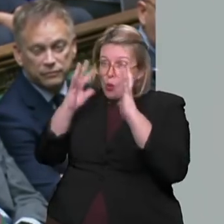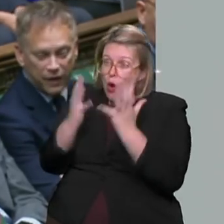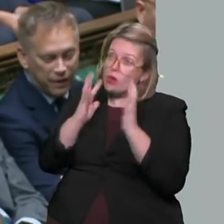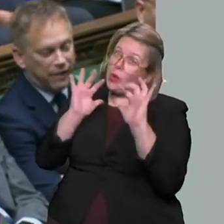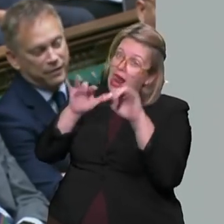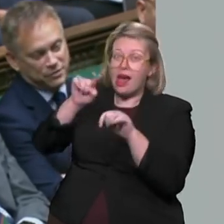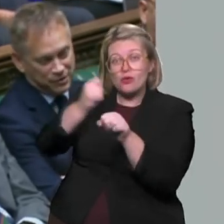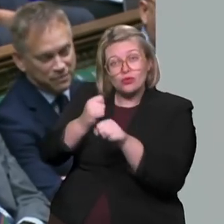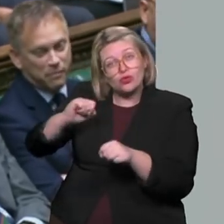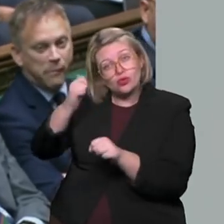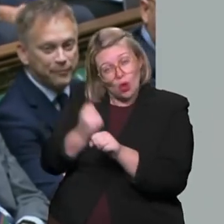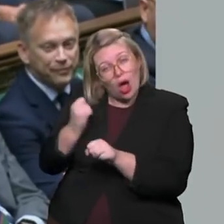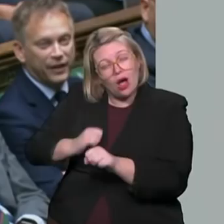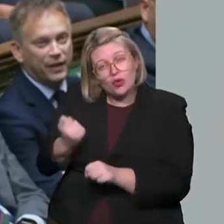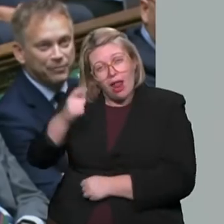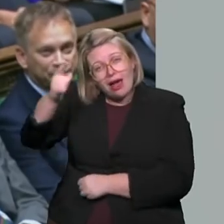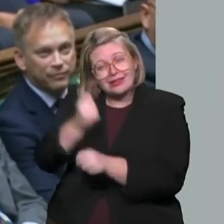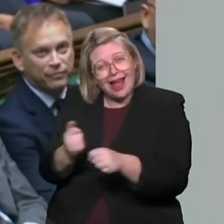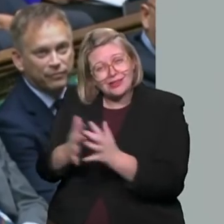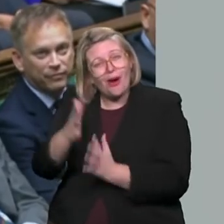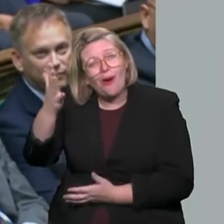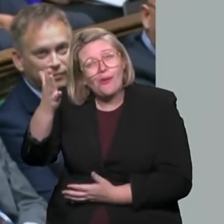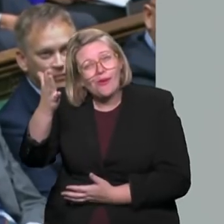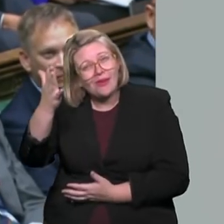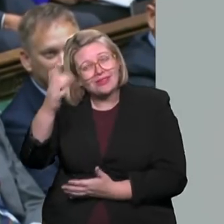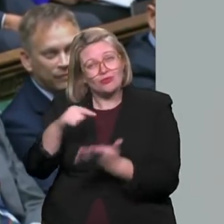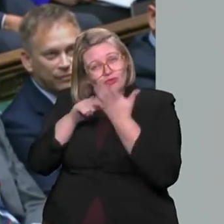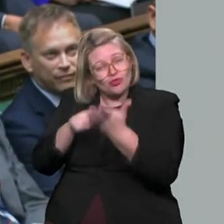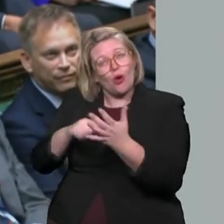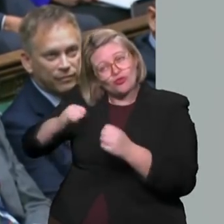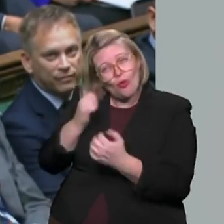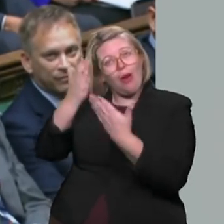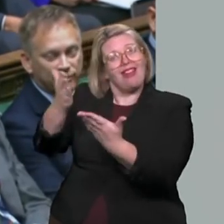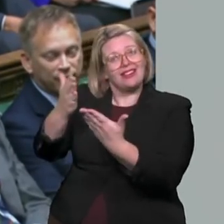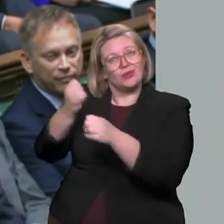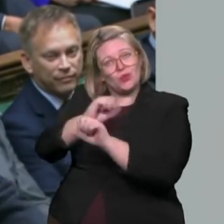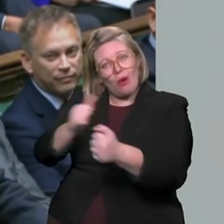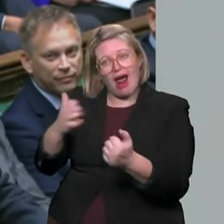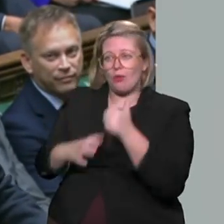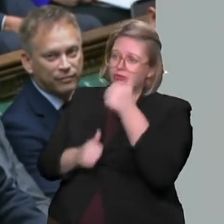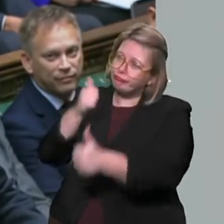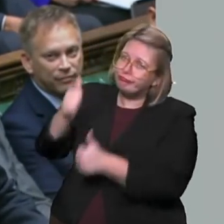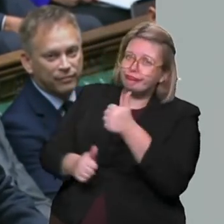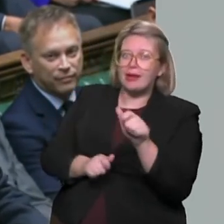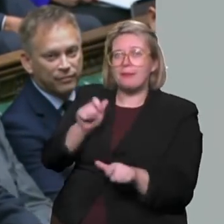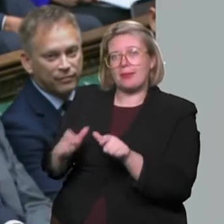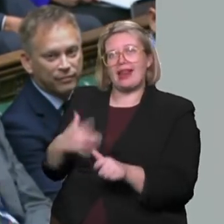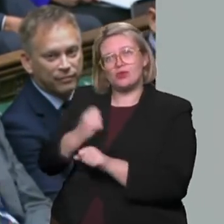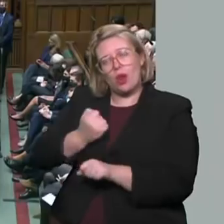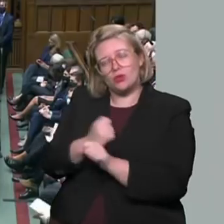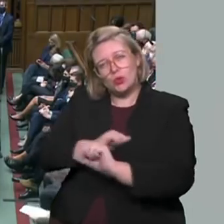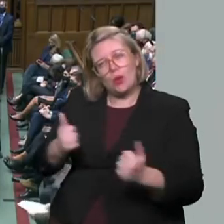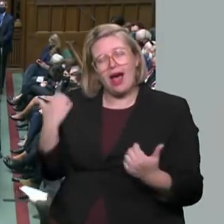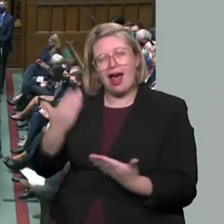to come to Scotland to look at what Scotland is doing to help tackle climate change. I congratulate the people of Scotland on their efforts.